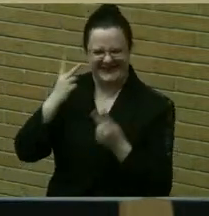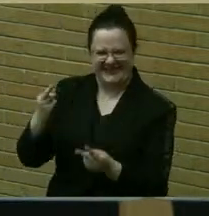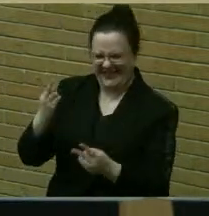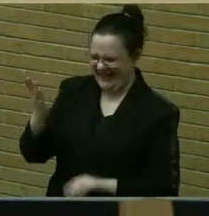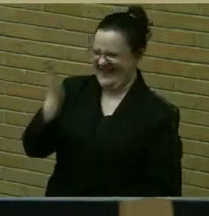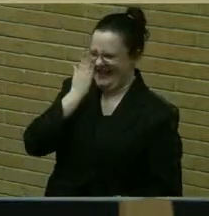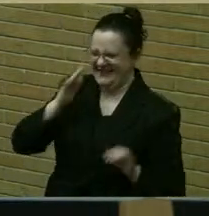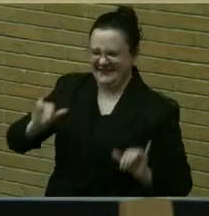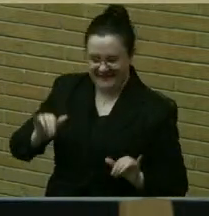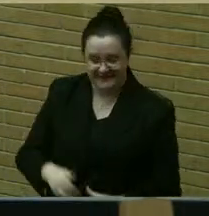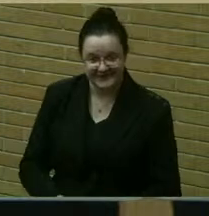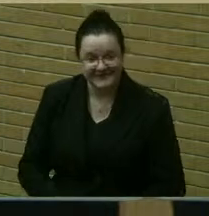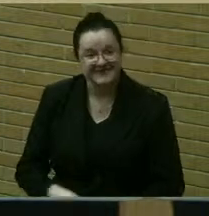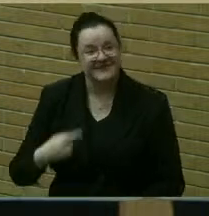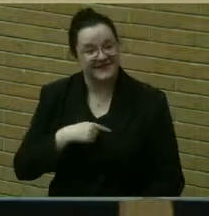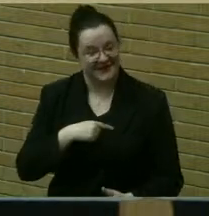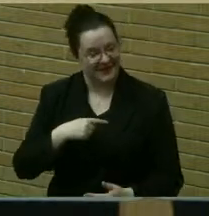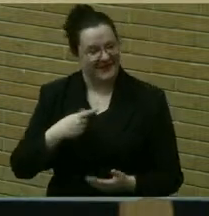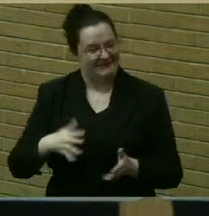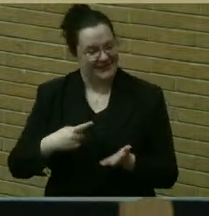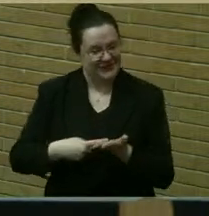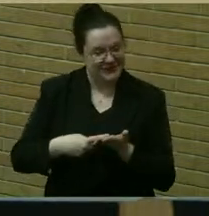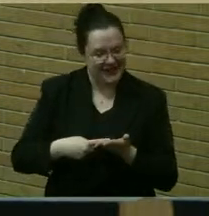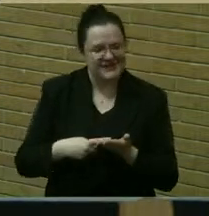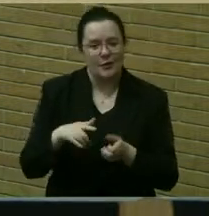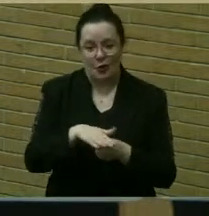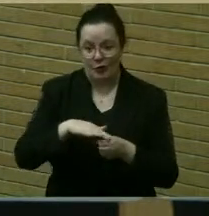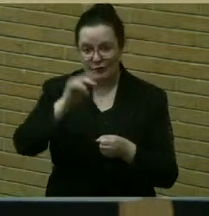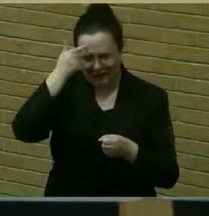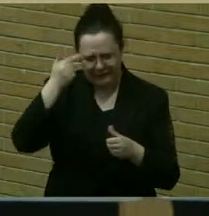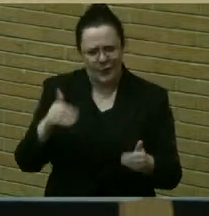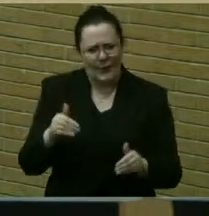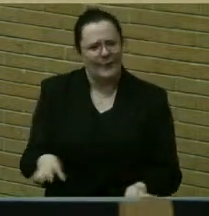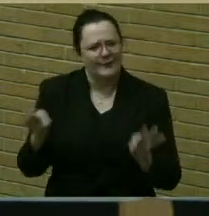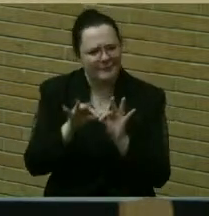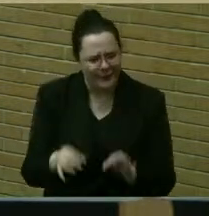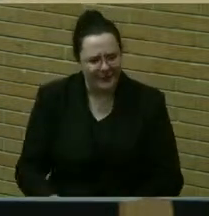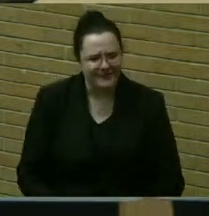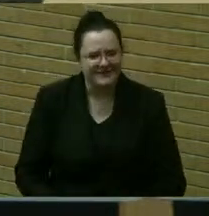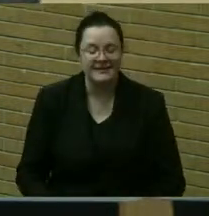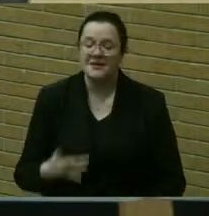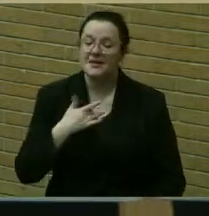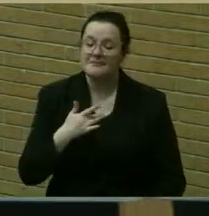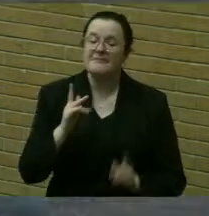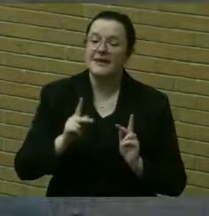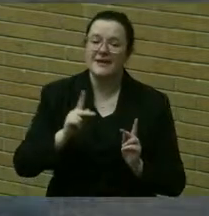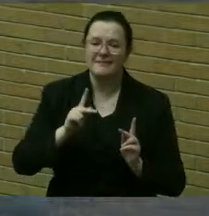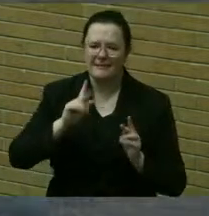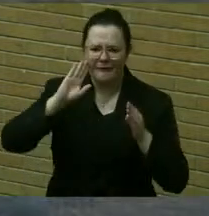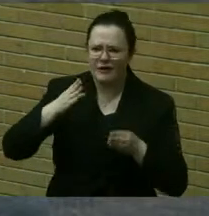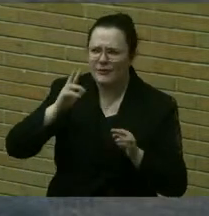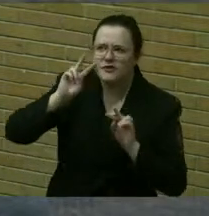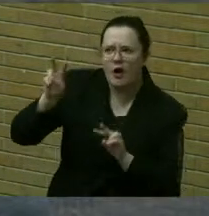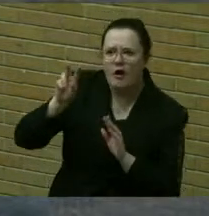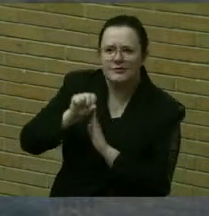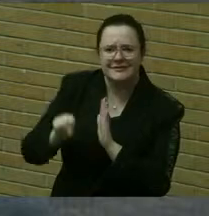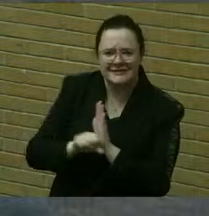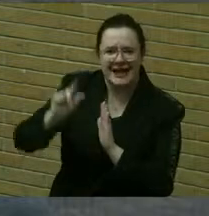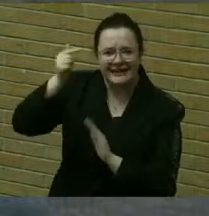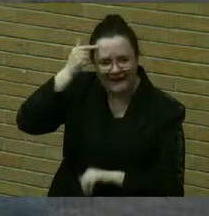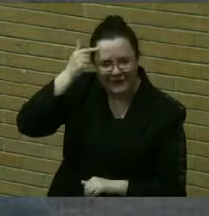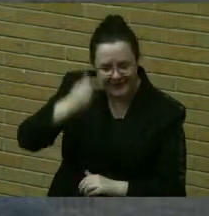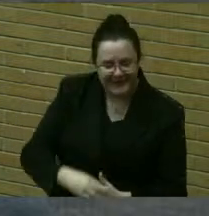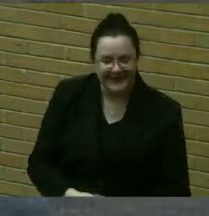important local government is. know, everybody focuses on maybe state government, and these guys are well